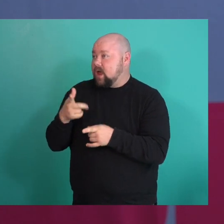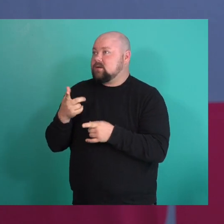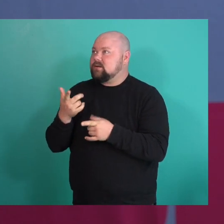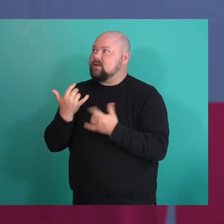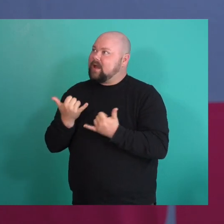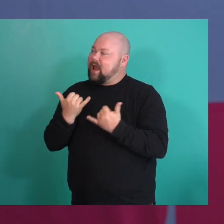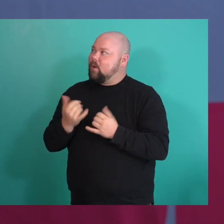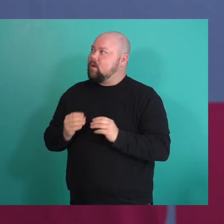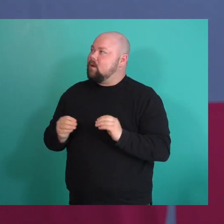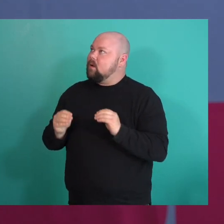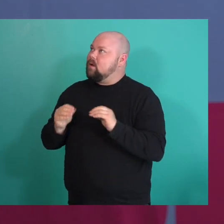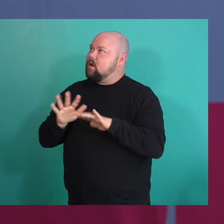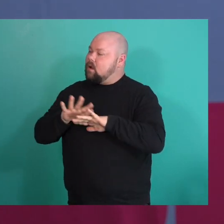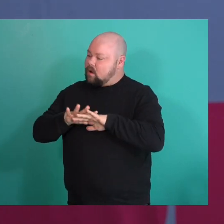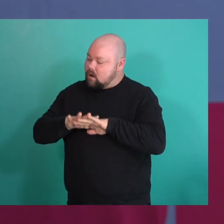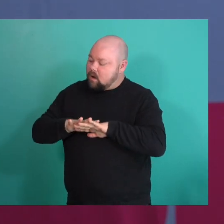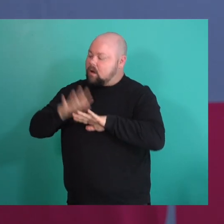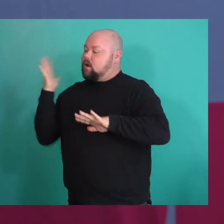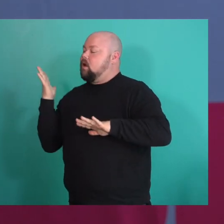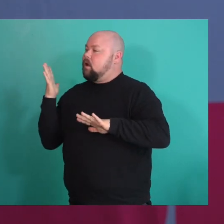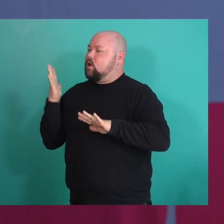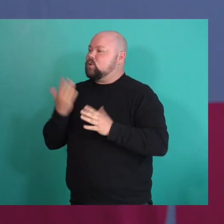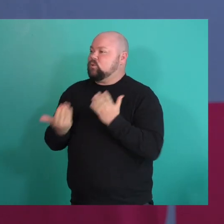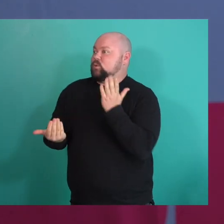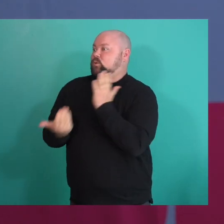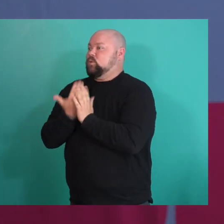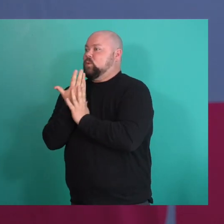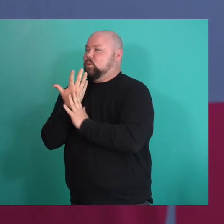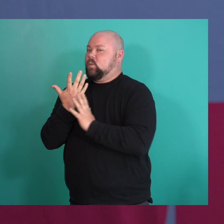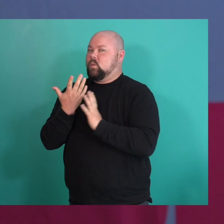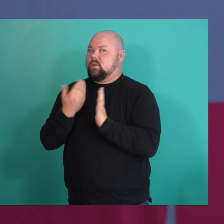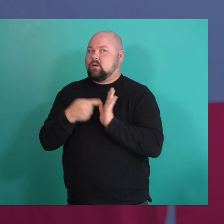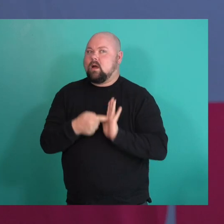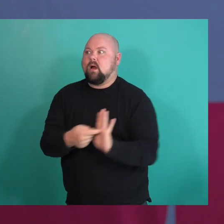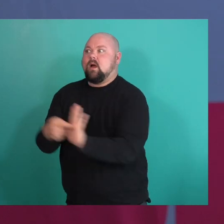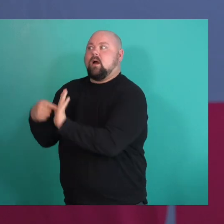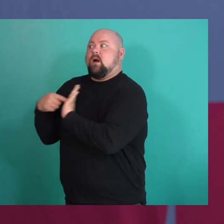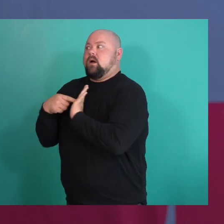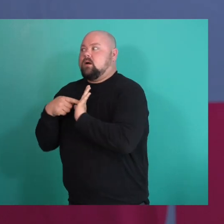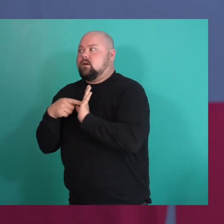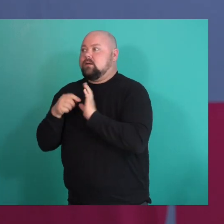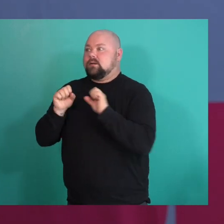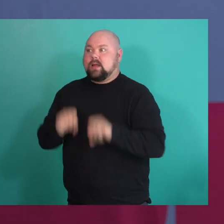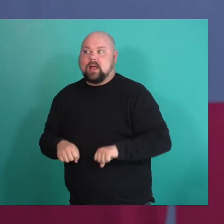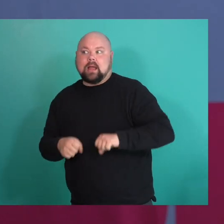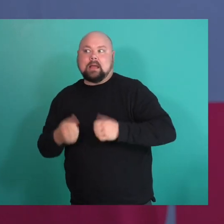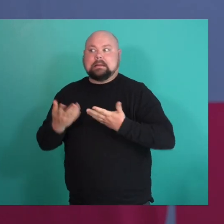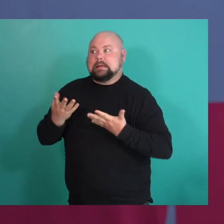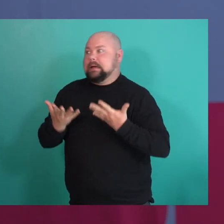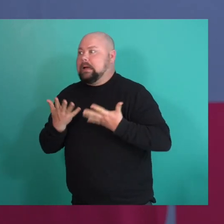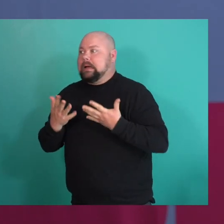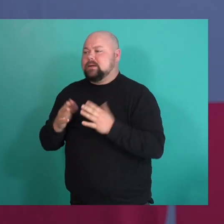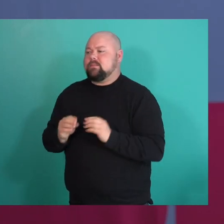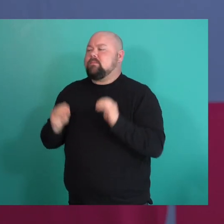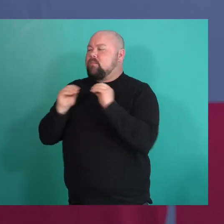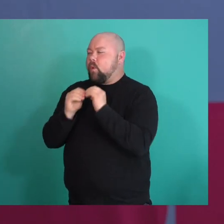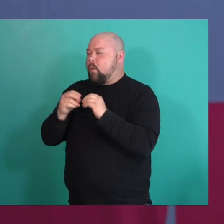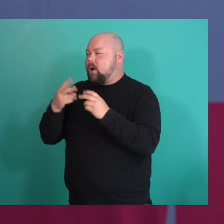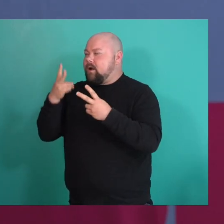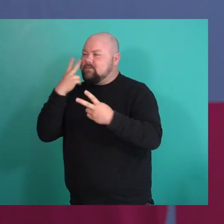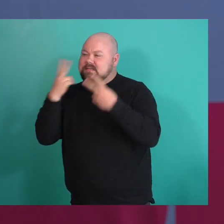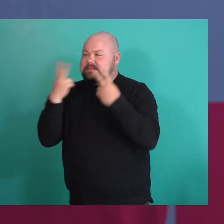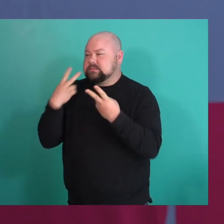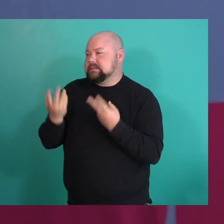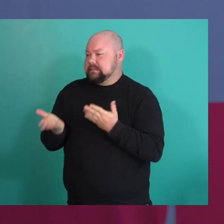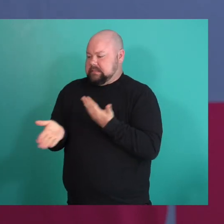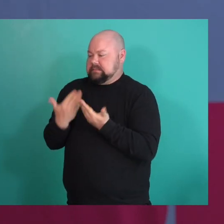you know, layer of, um, potential vulnerability for myself to now sort of be even more visibly non